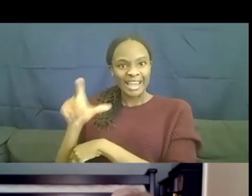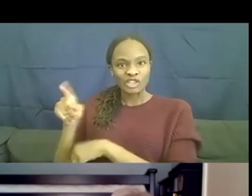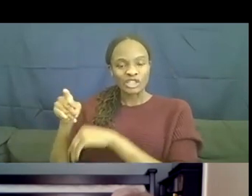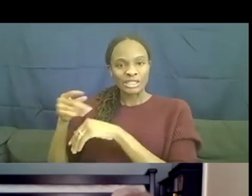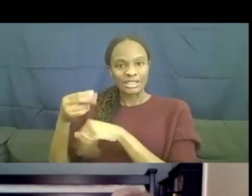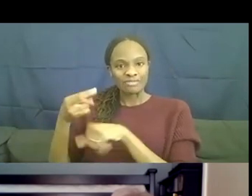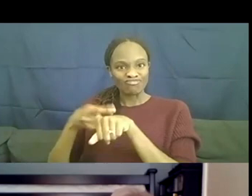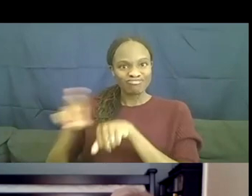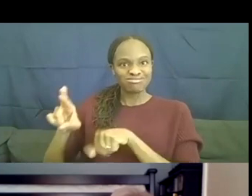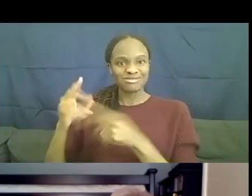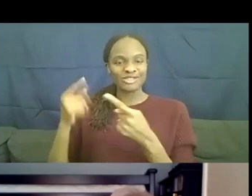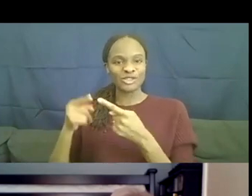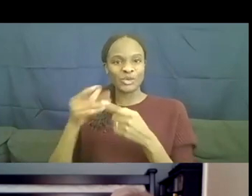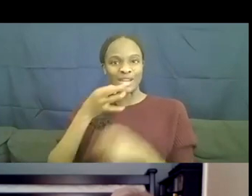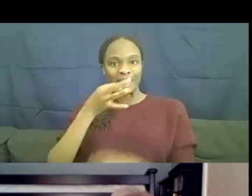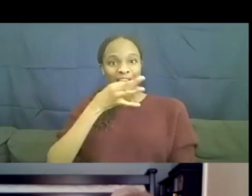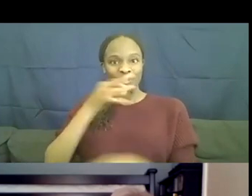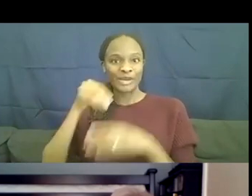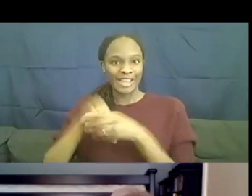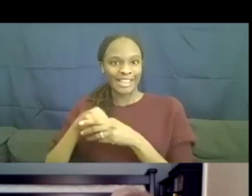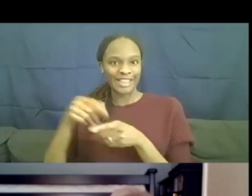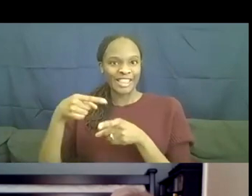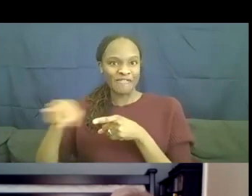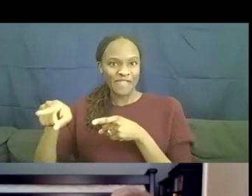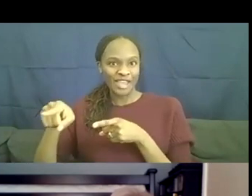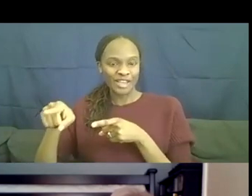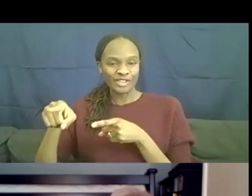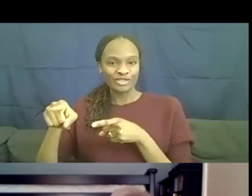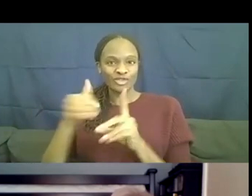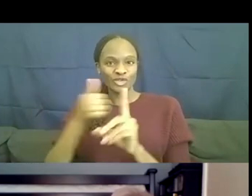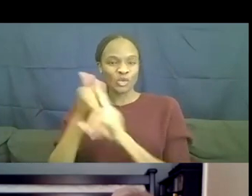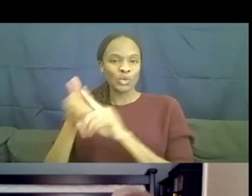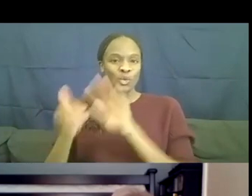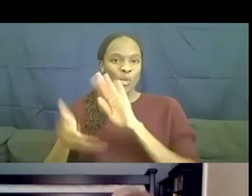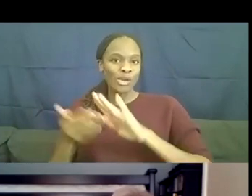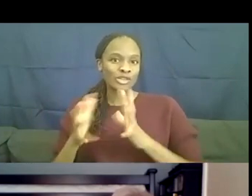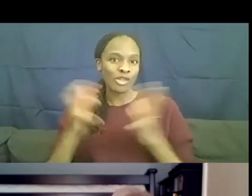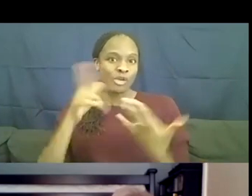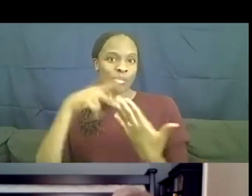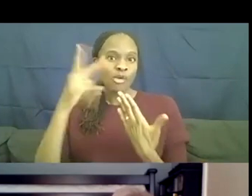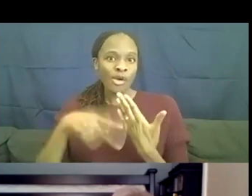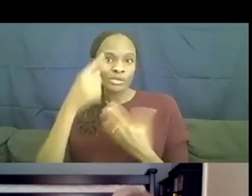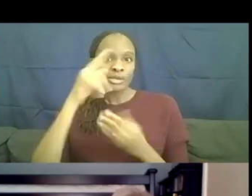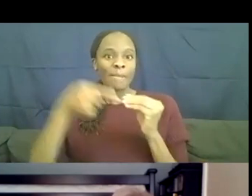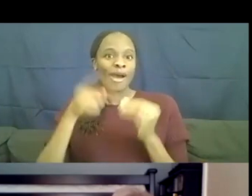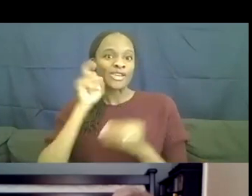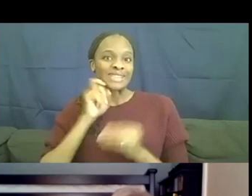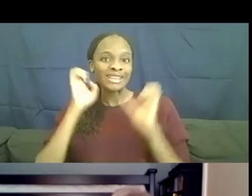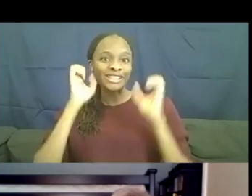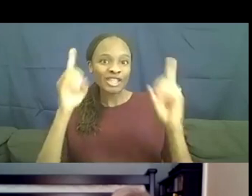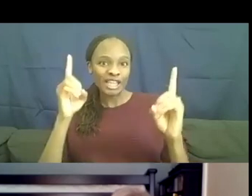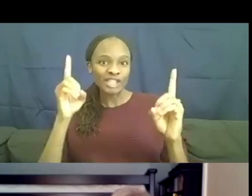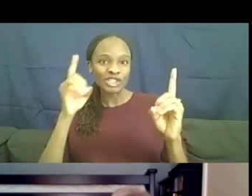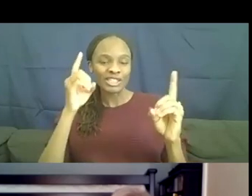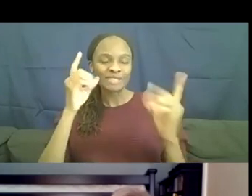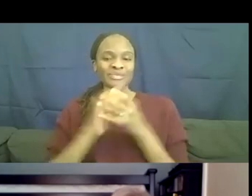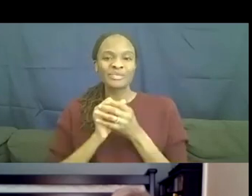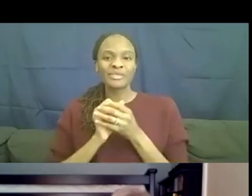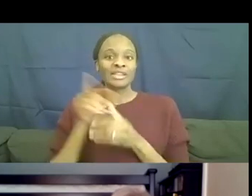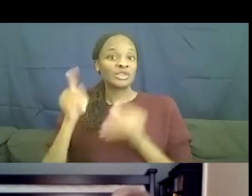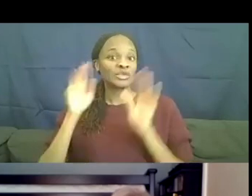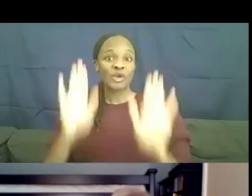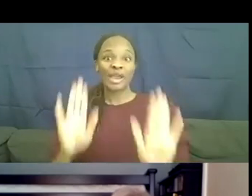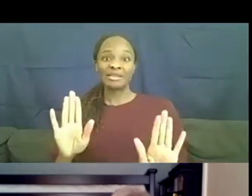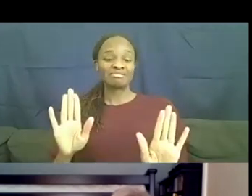field who runs a lot of programs for young adults with down syndrome on sex education. And she was phenomenal and came in and